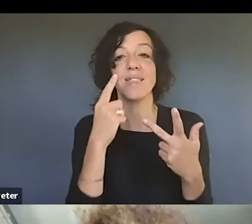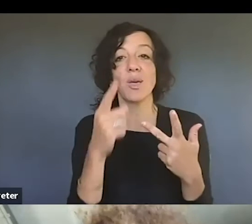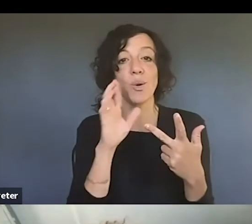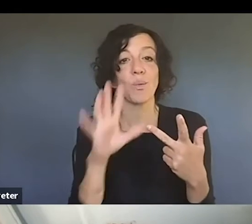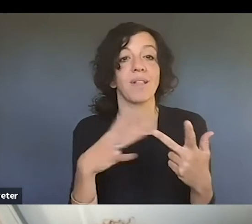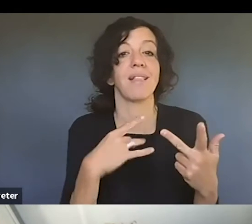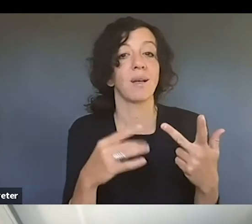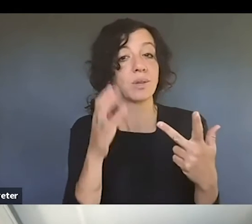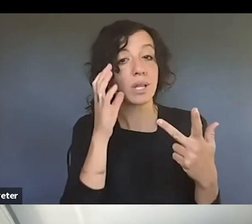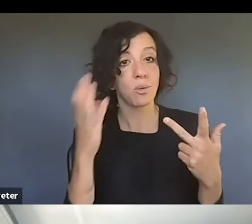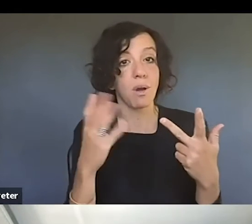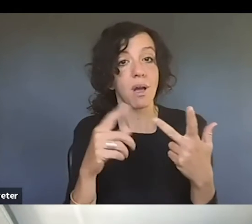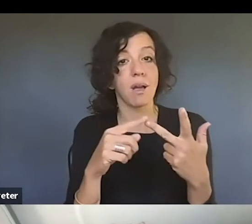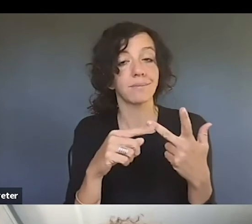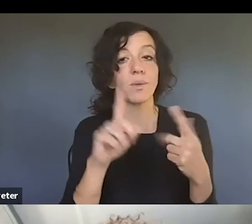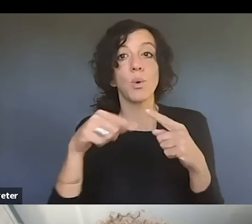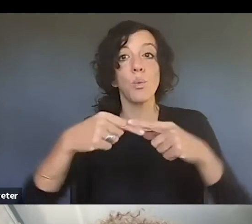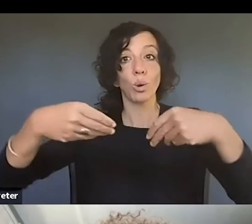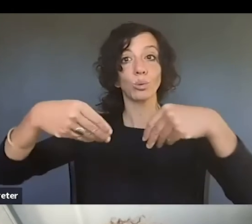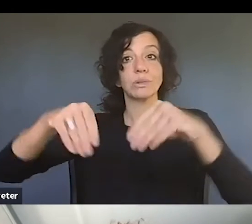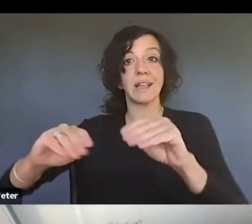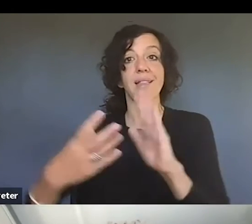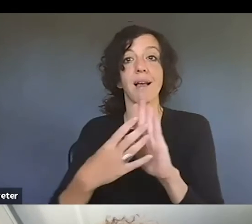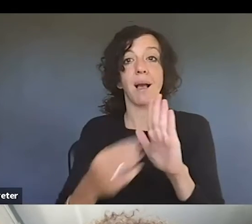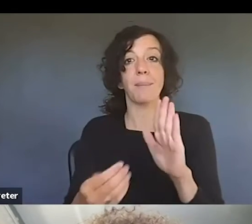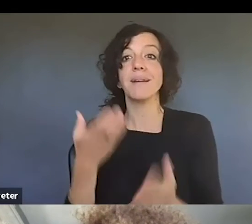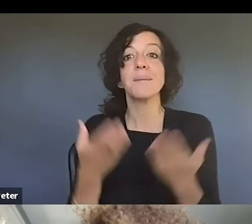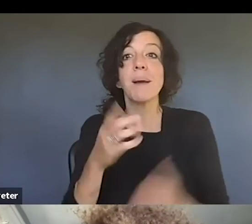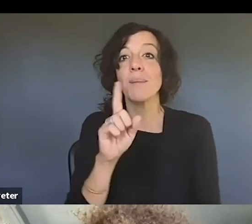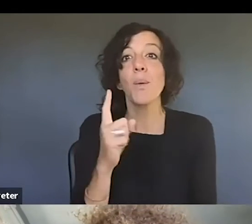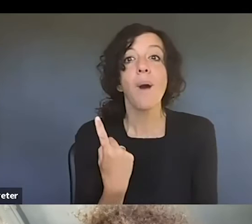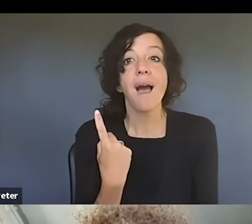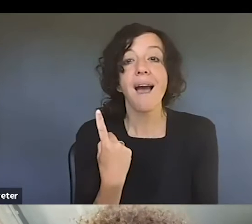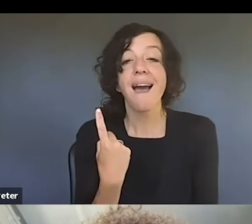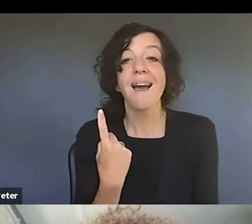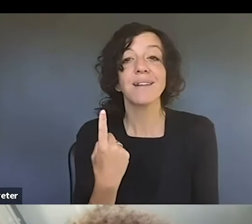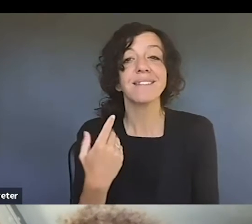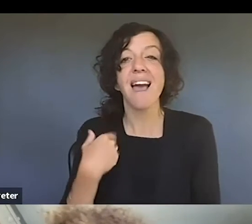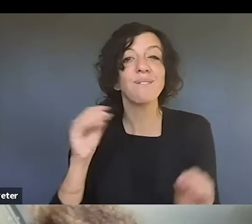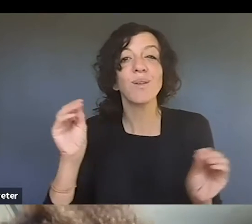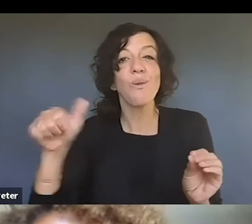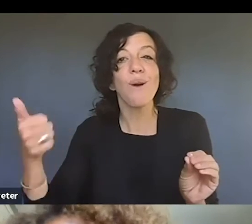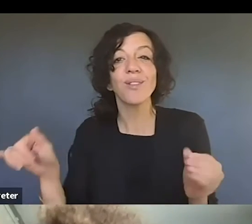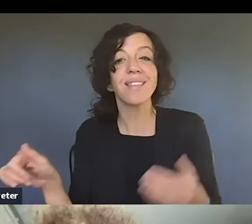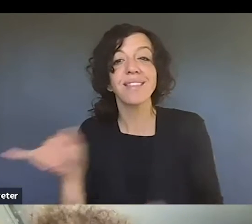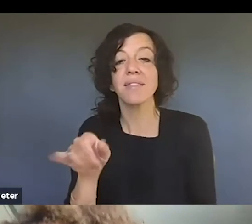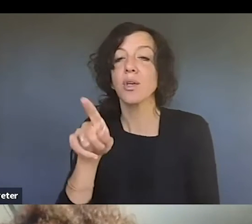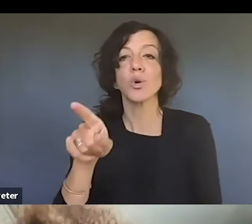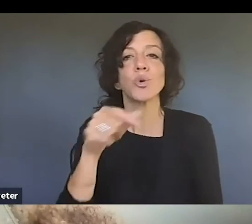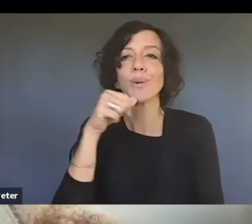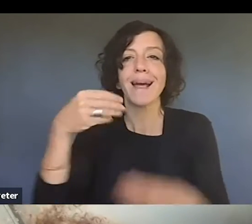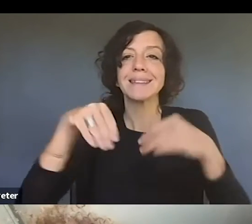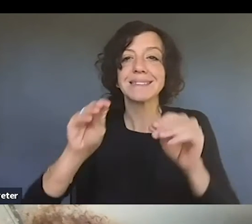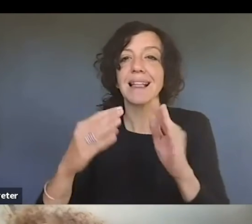when you sell a copy of the work, even if it's the only copy that you've ever created, you are not selling the copyright in the